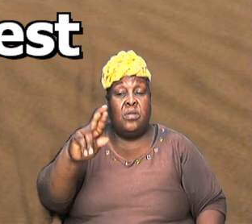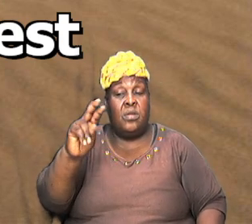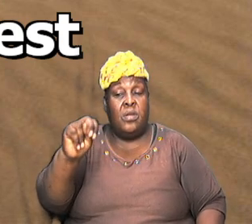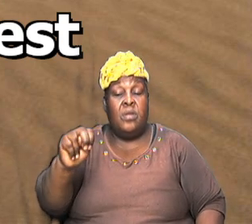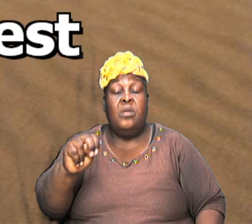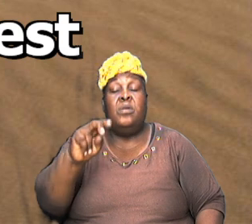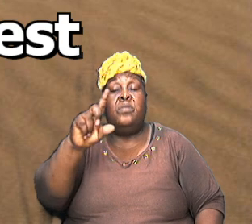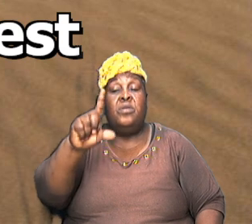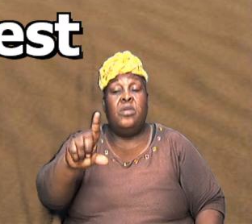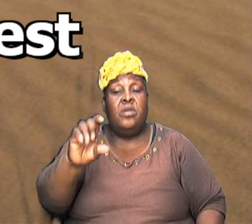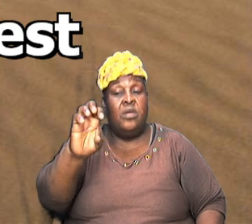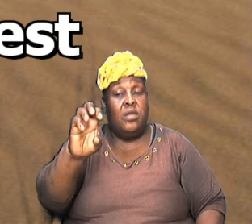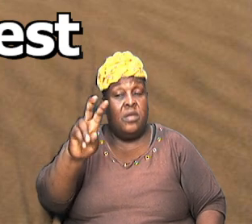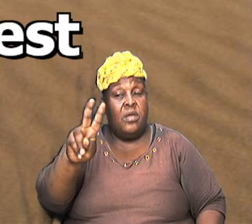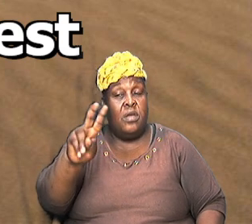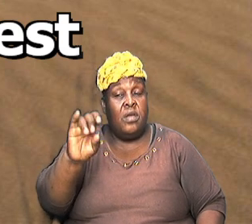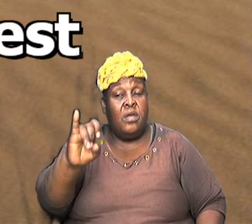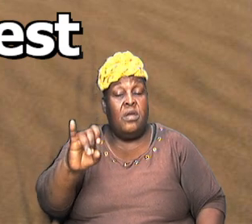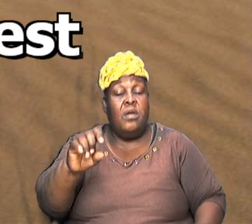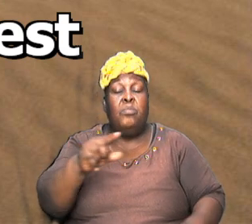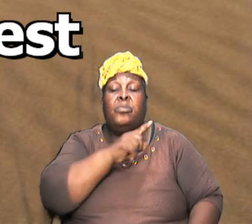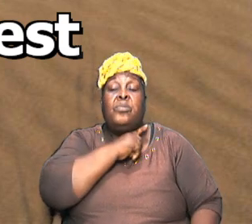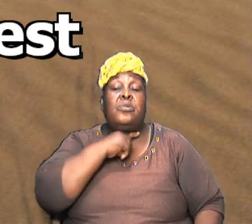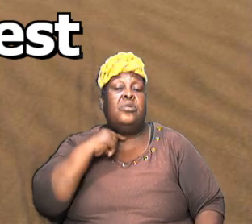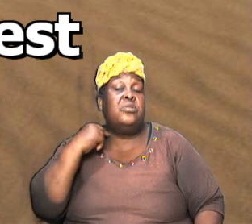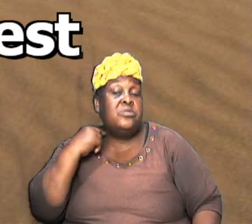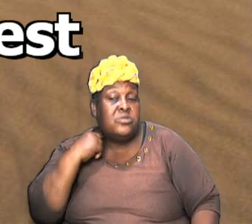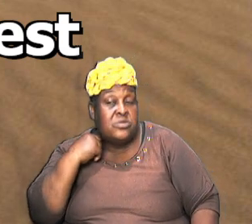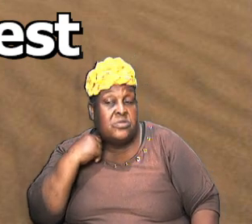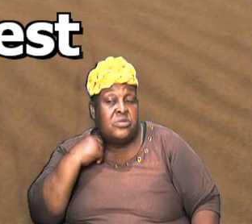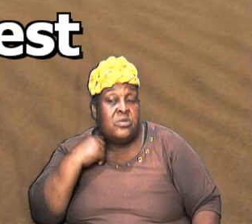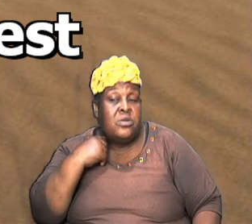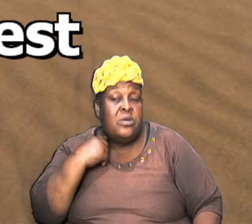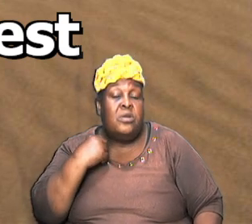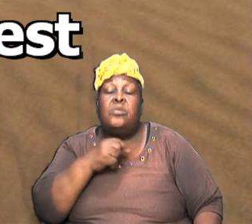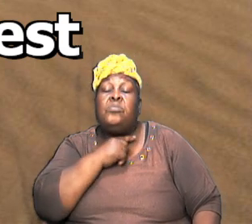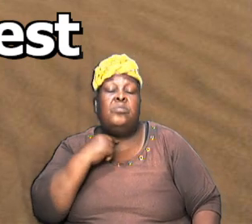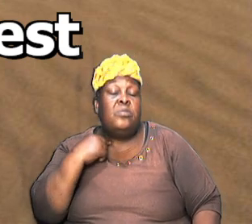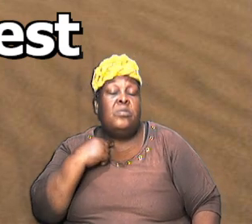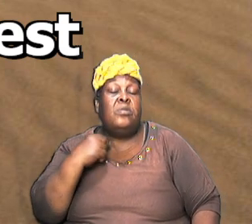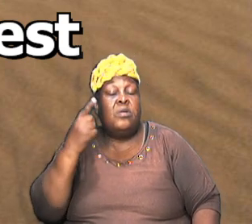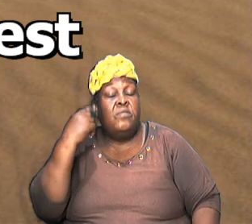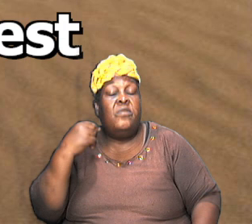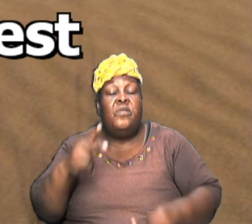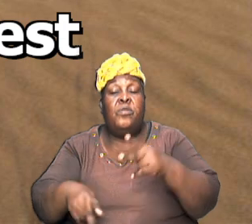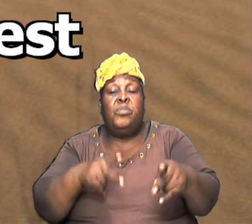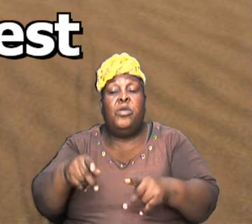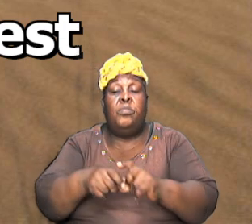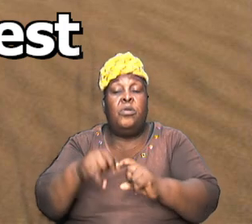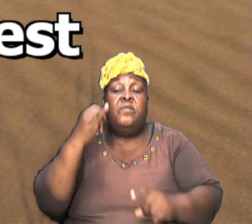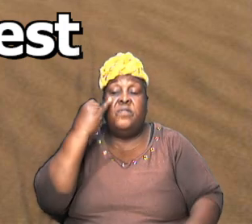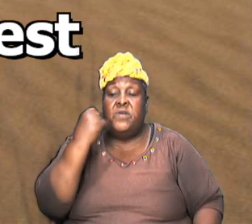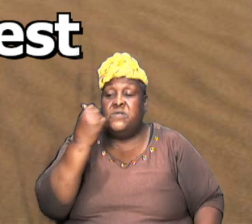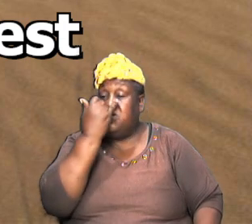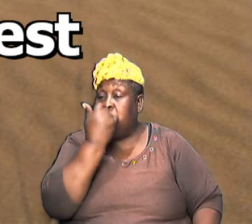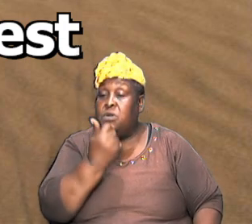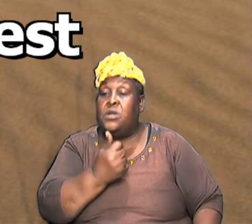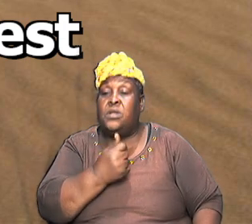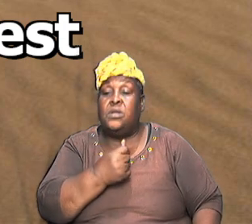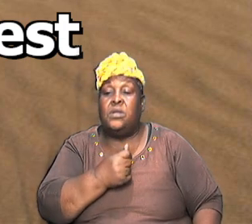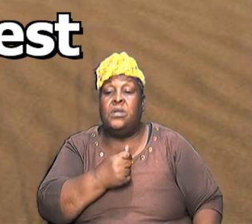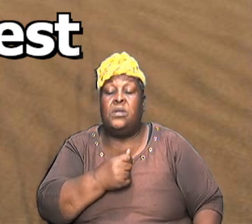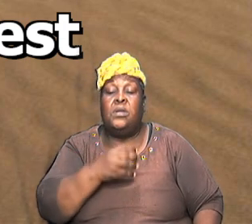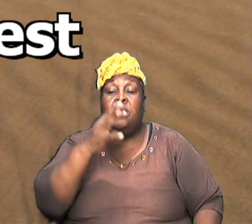priesthood was only a priesthood for the people of Israel the